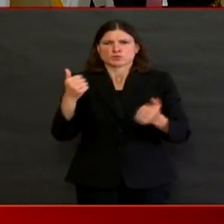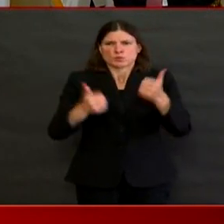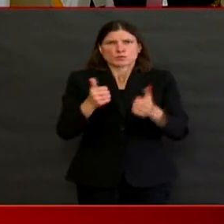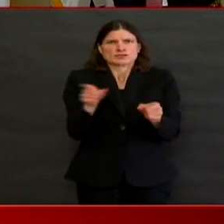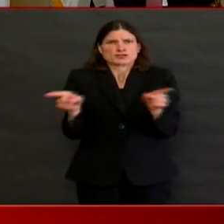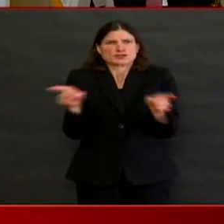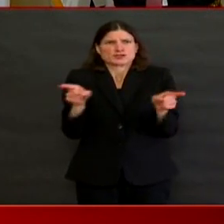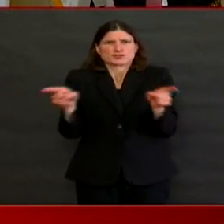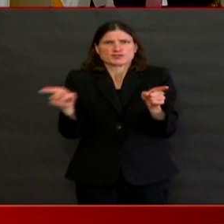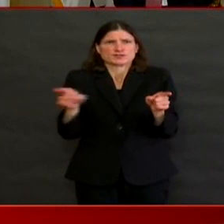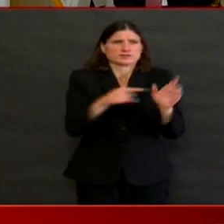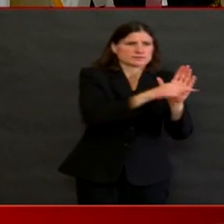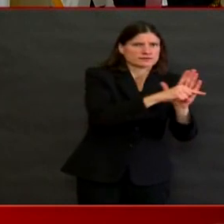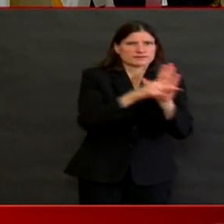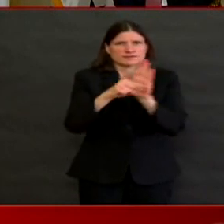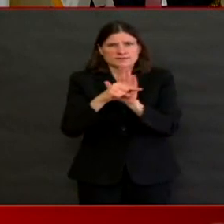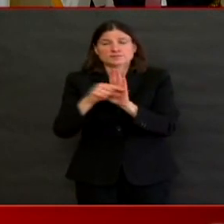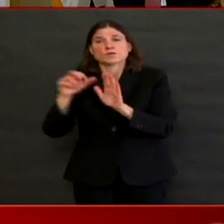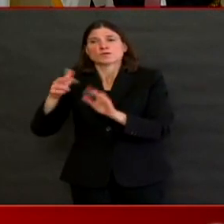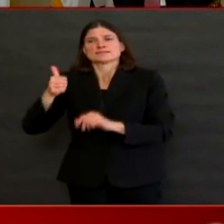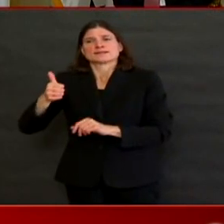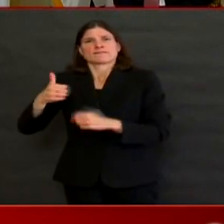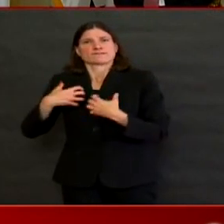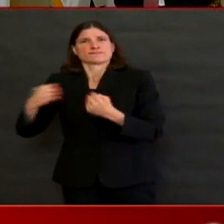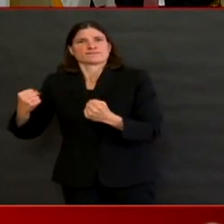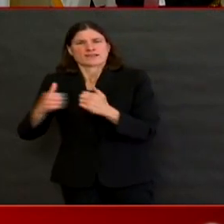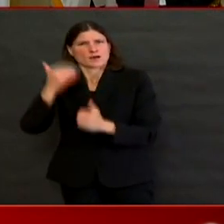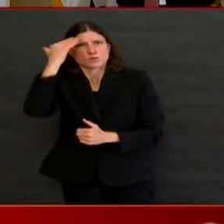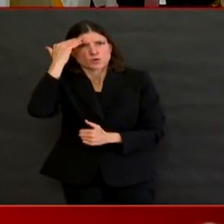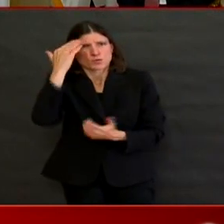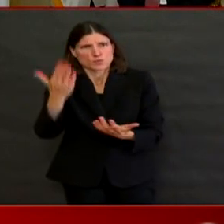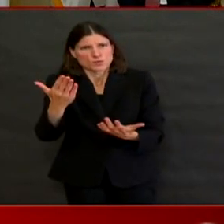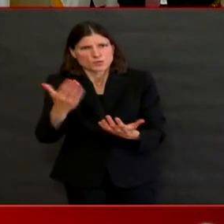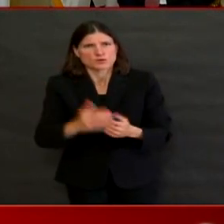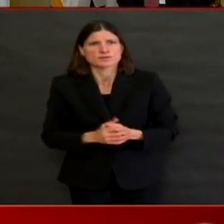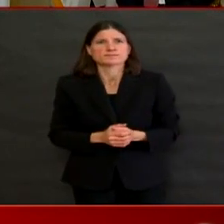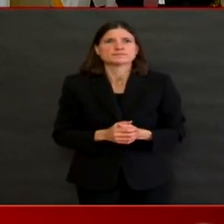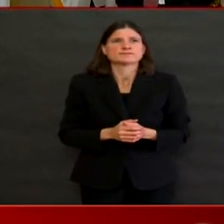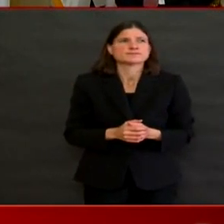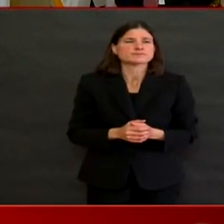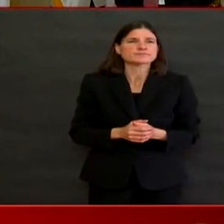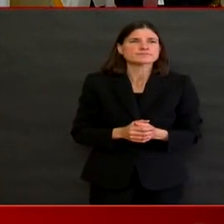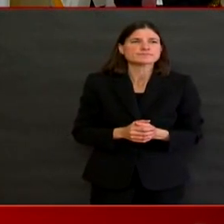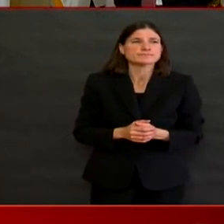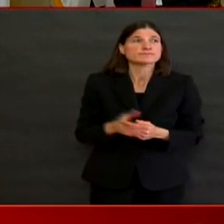two, uh, groups of numbers are all people who have recovered.